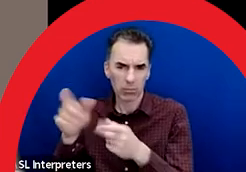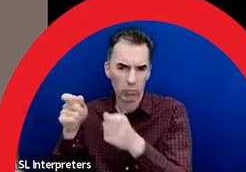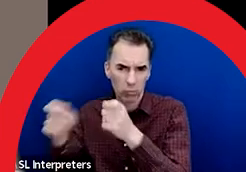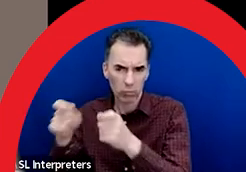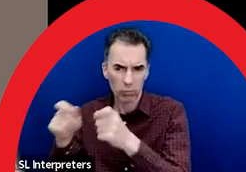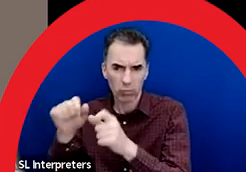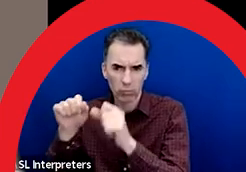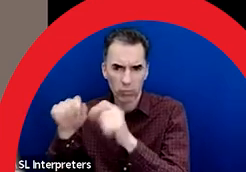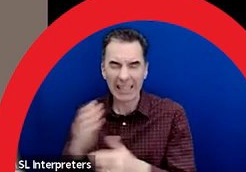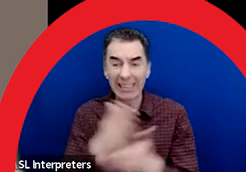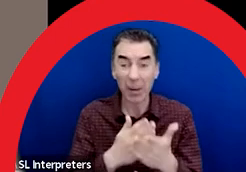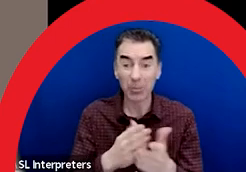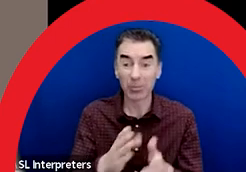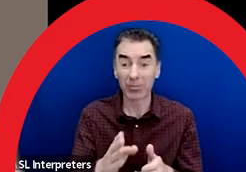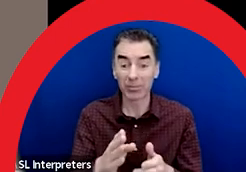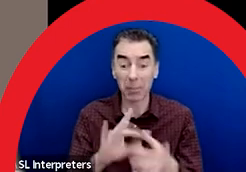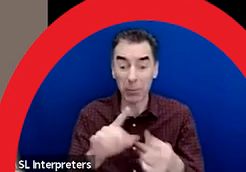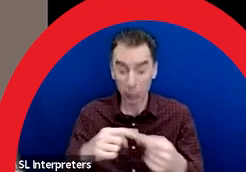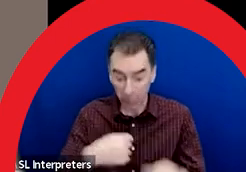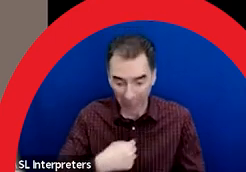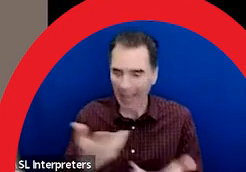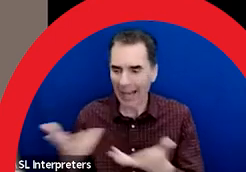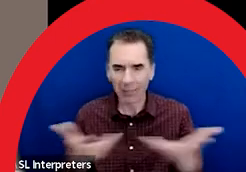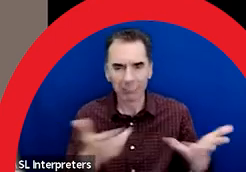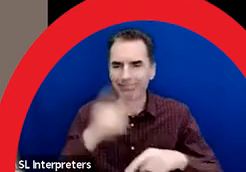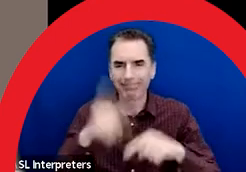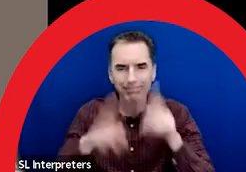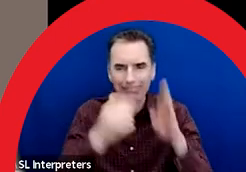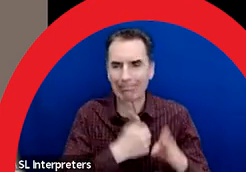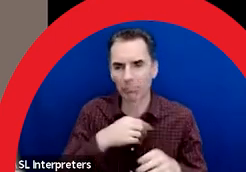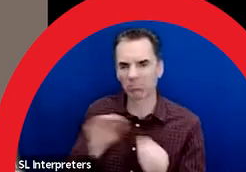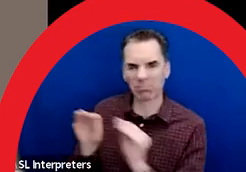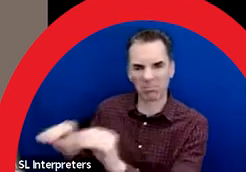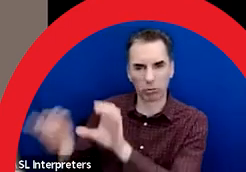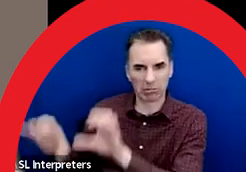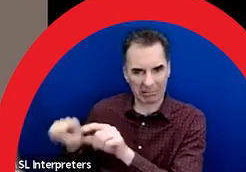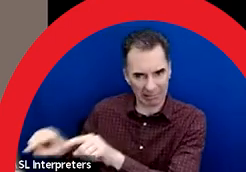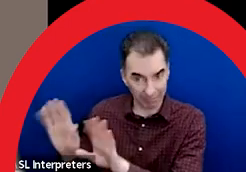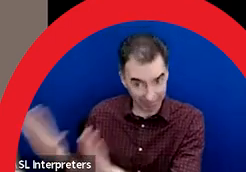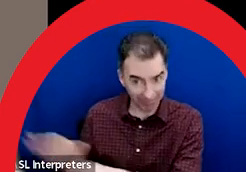problems answering it so too many things going on. So on to eligibility.